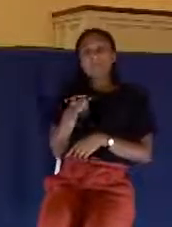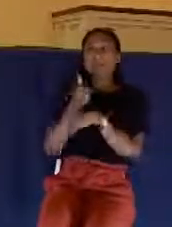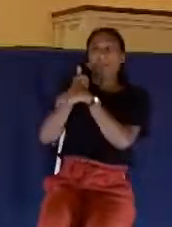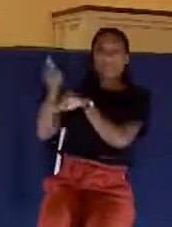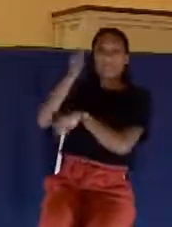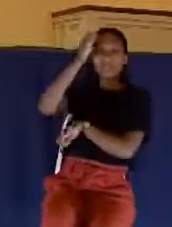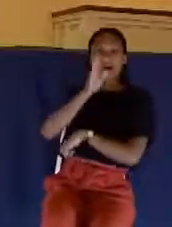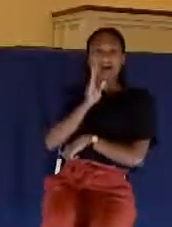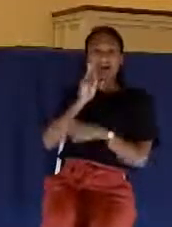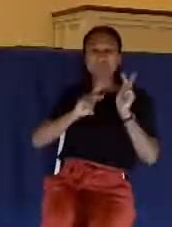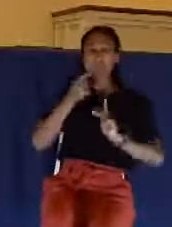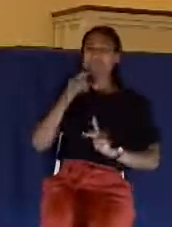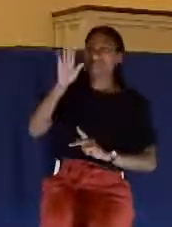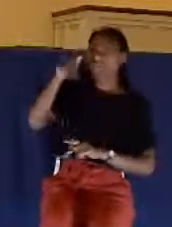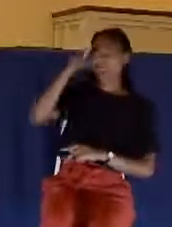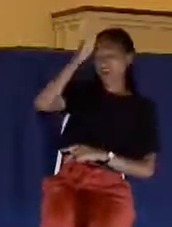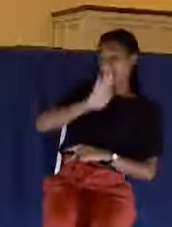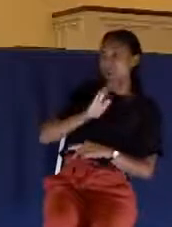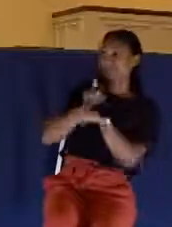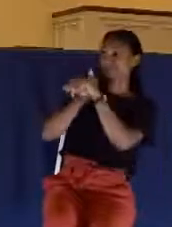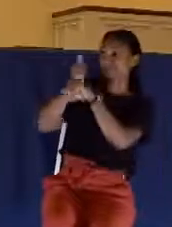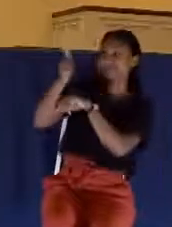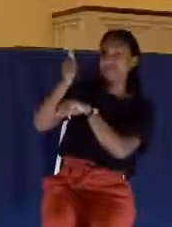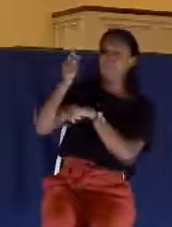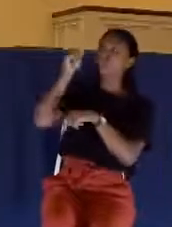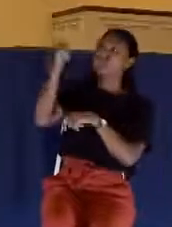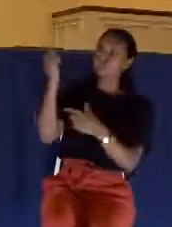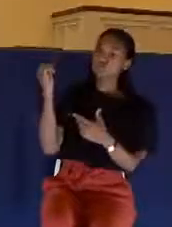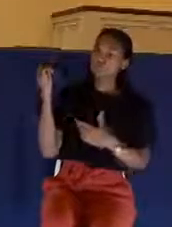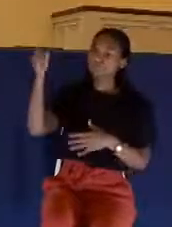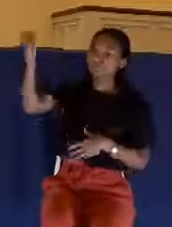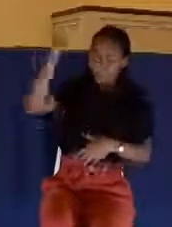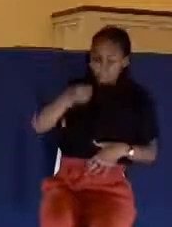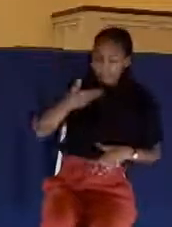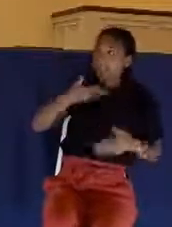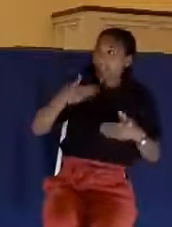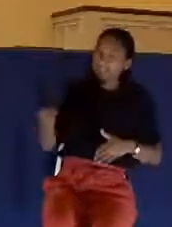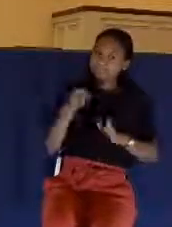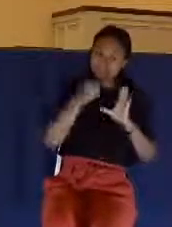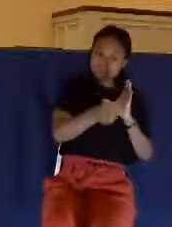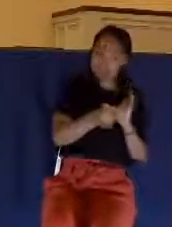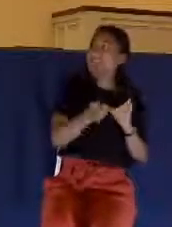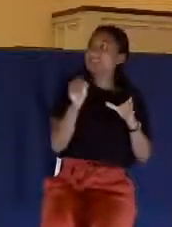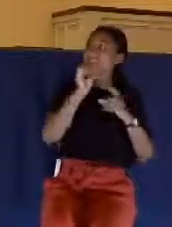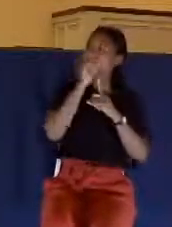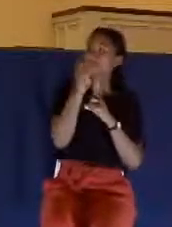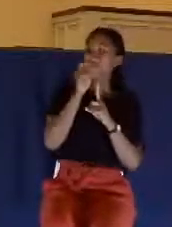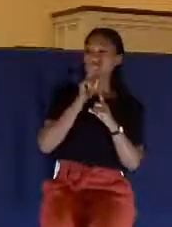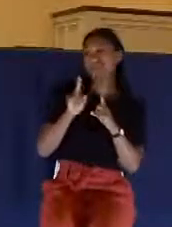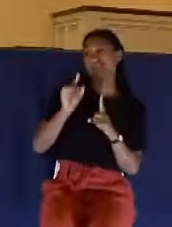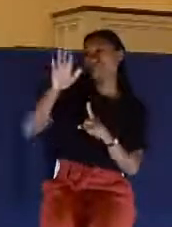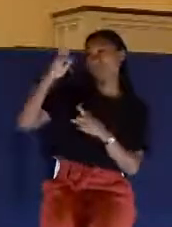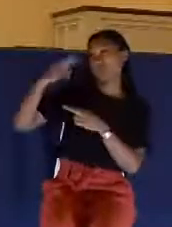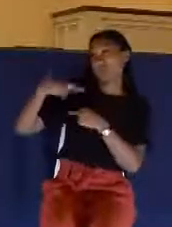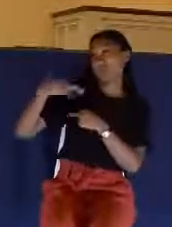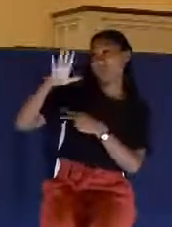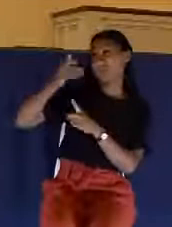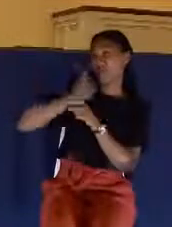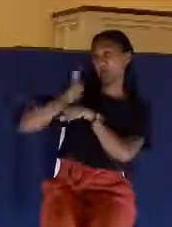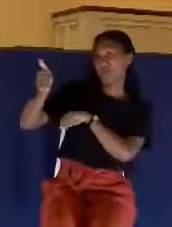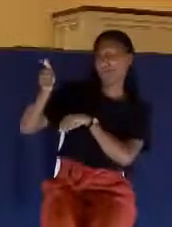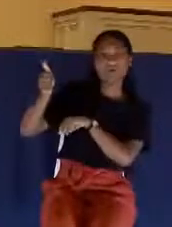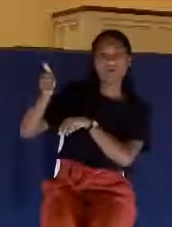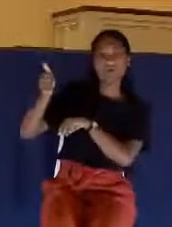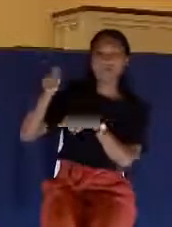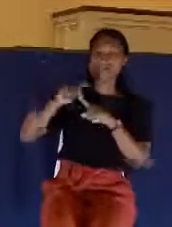and so really, the responsibility goes with you. But this is the way people think